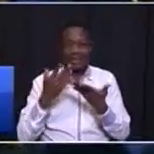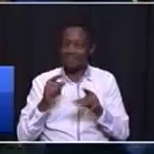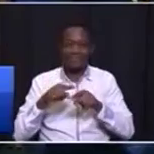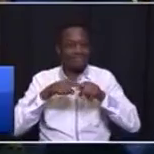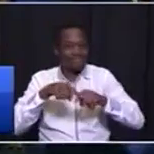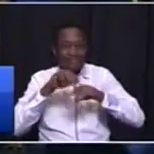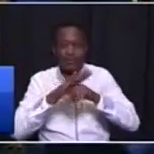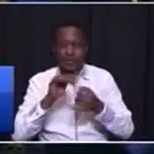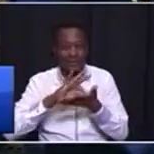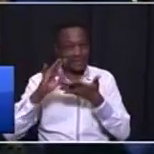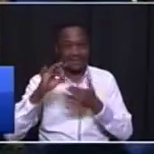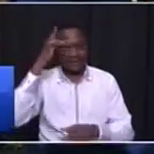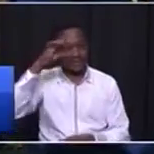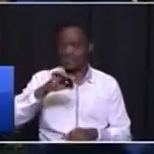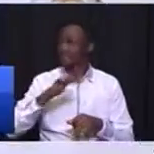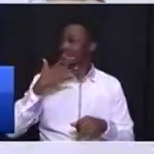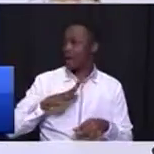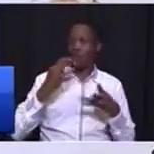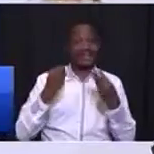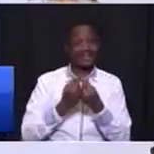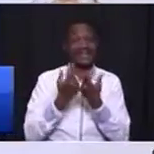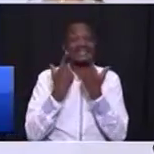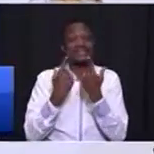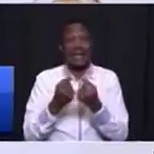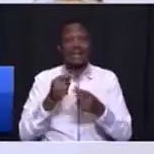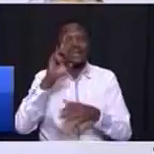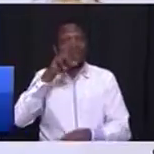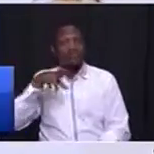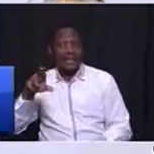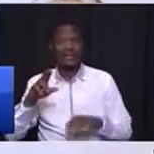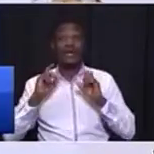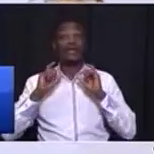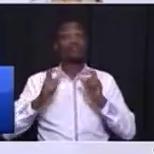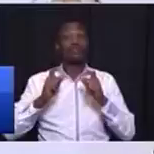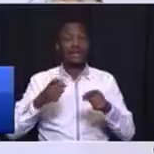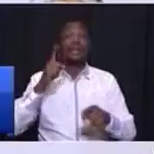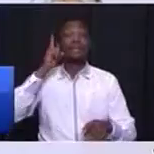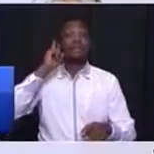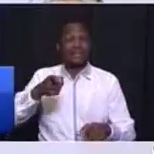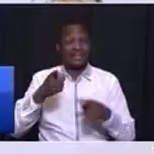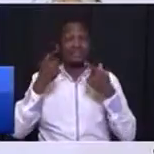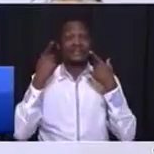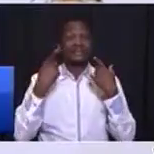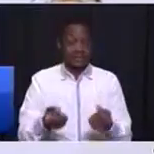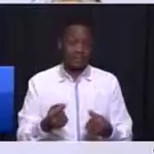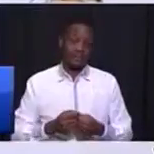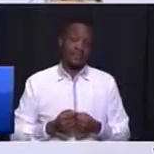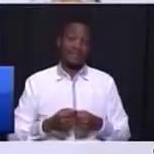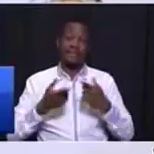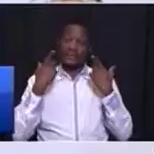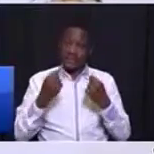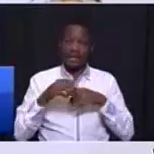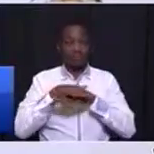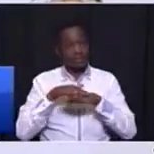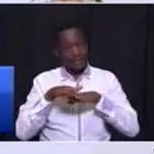clean governance I want things done rightly quickly but they must be done and they must be done on the basis